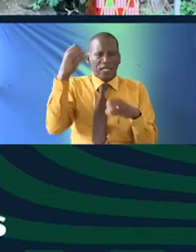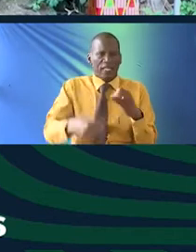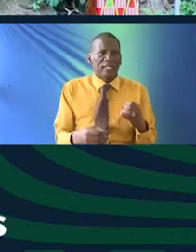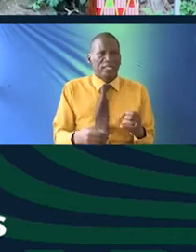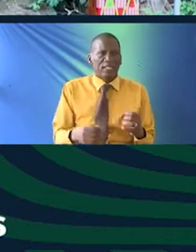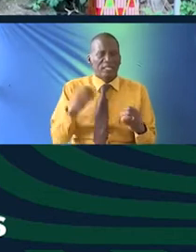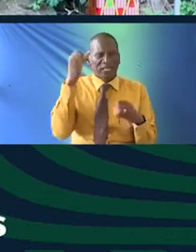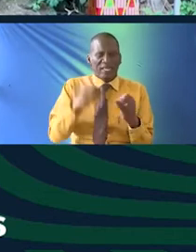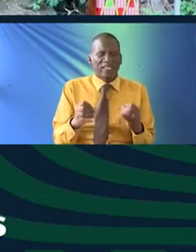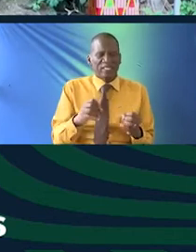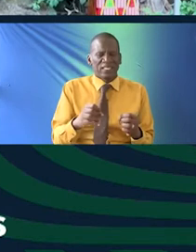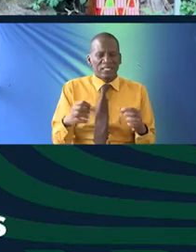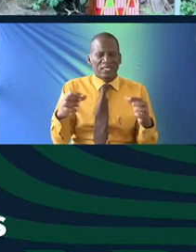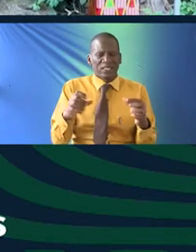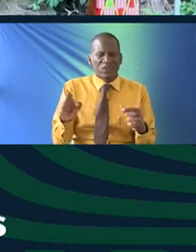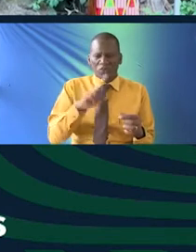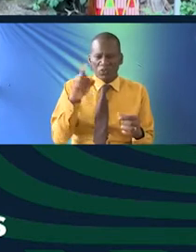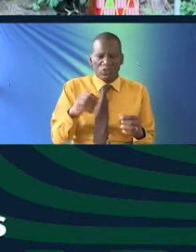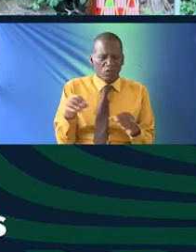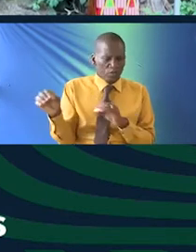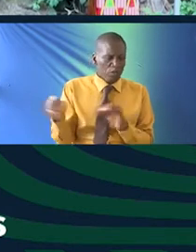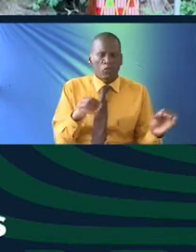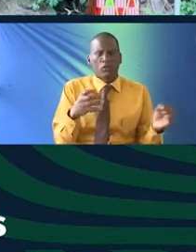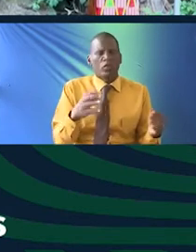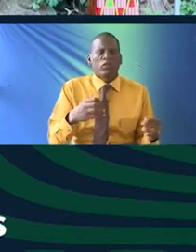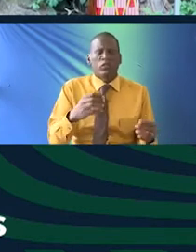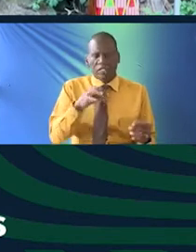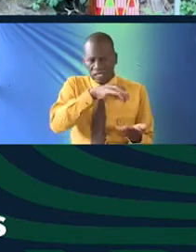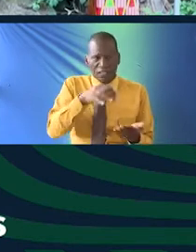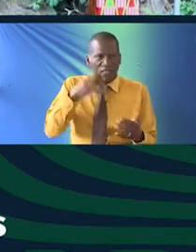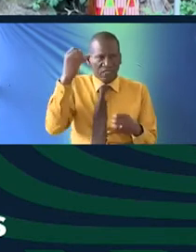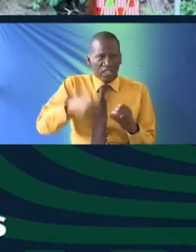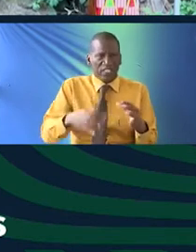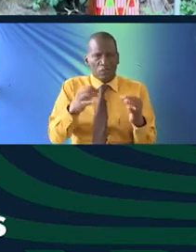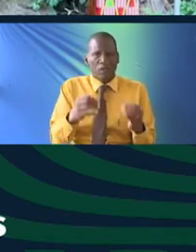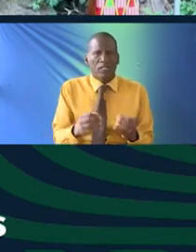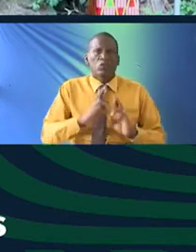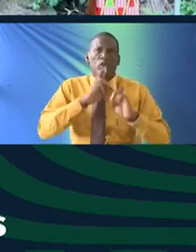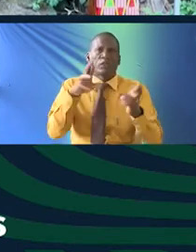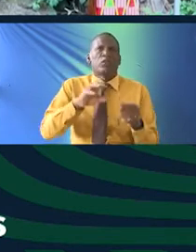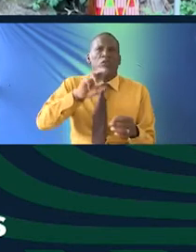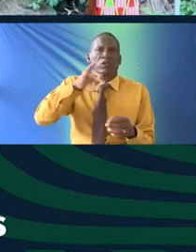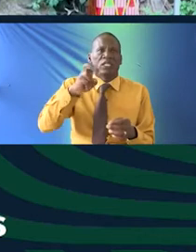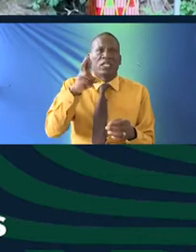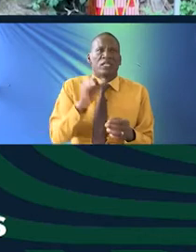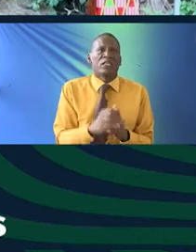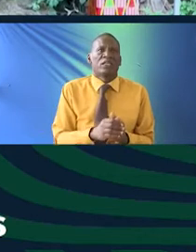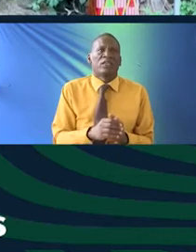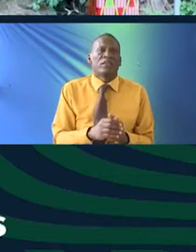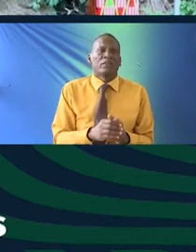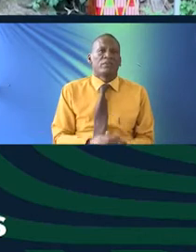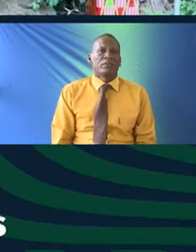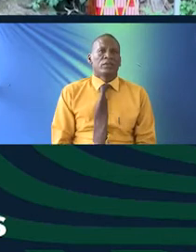last word and then the last word and then we go forth the last word in response to Njeri